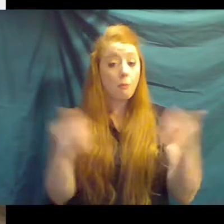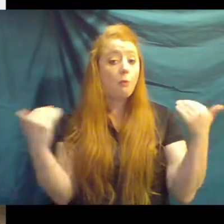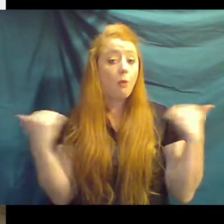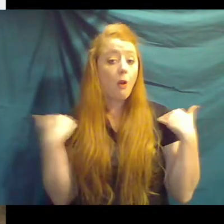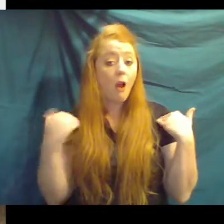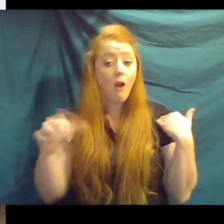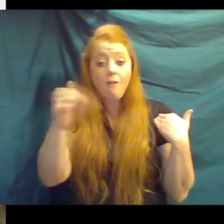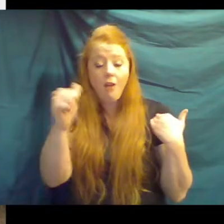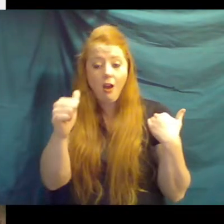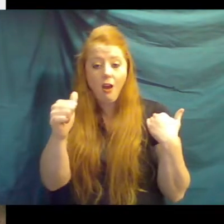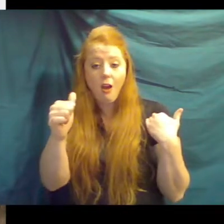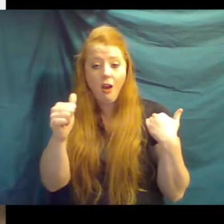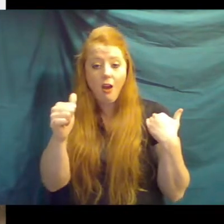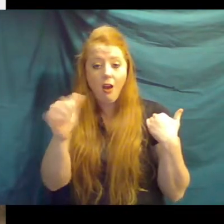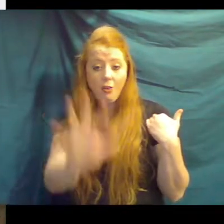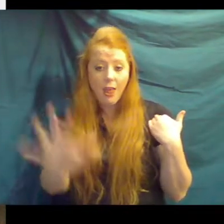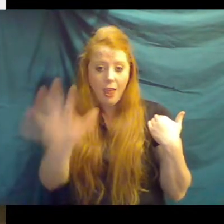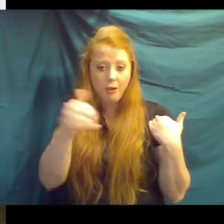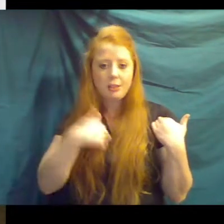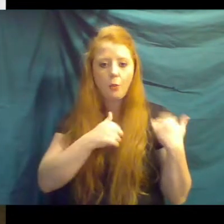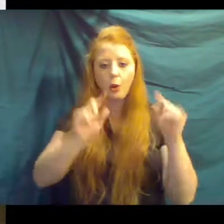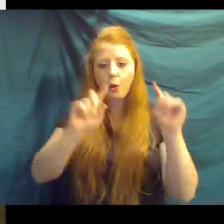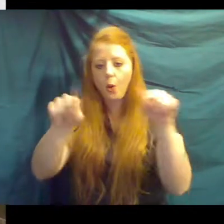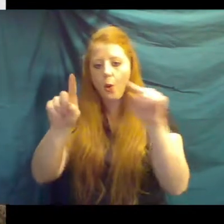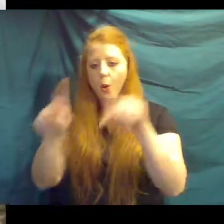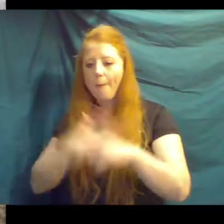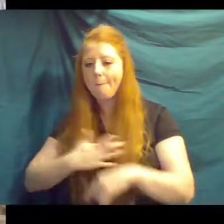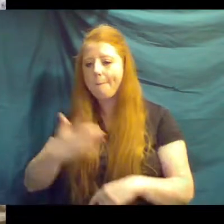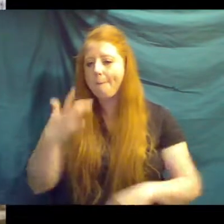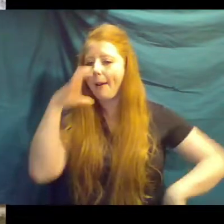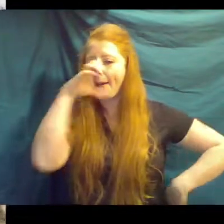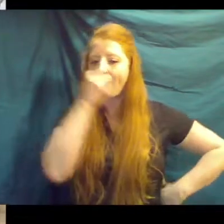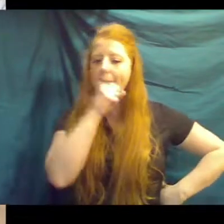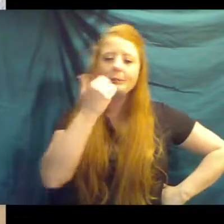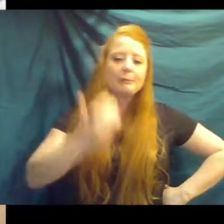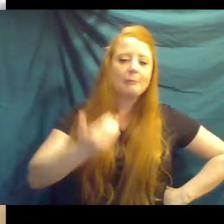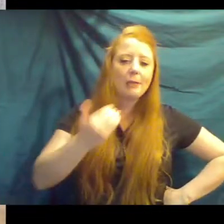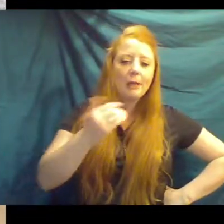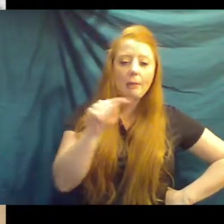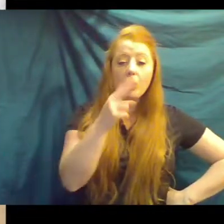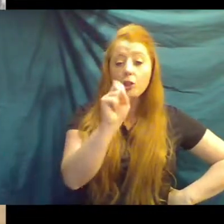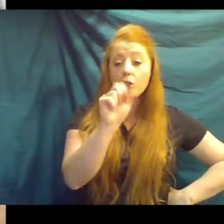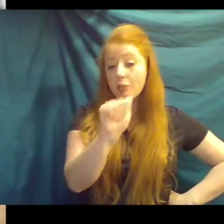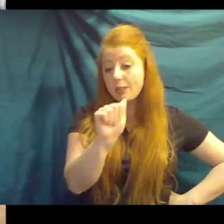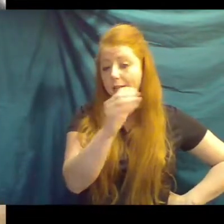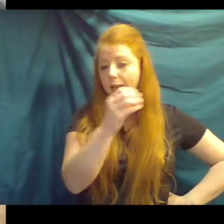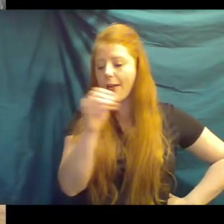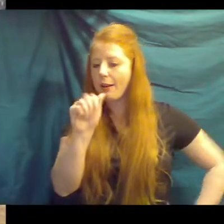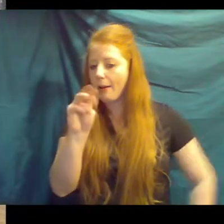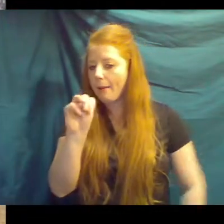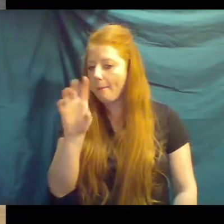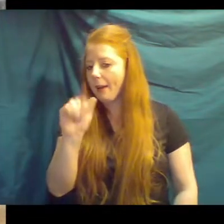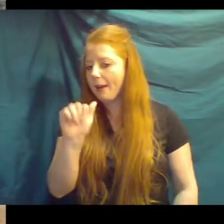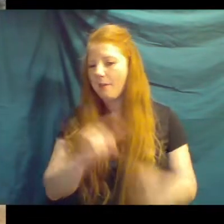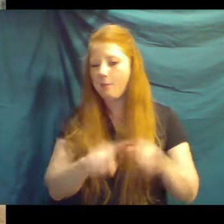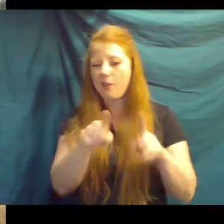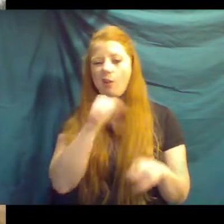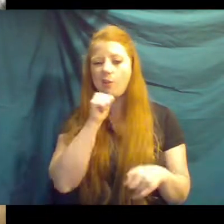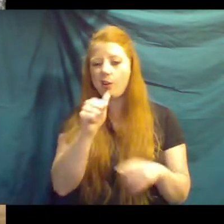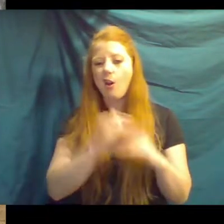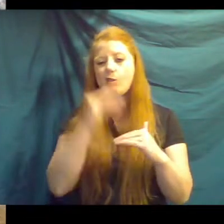areas that we are primarily at, so my guess would be Teresa and Amanda, but it's hard to say. They aren't too, too picky.